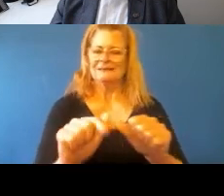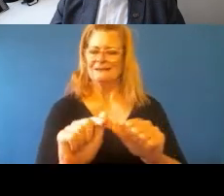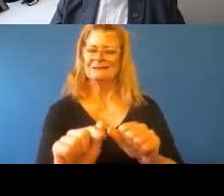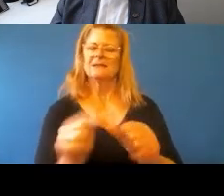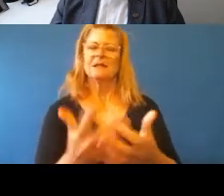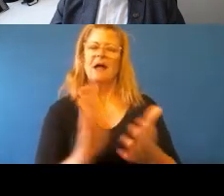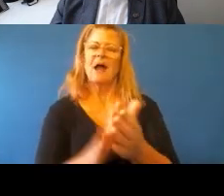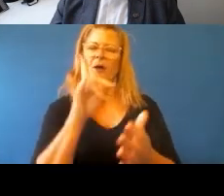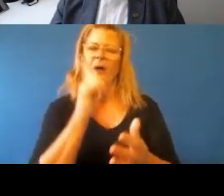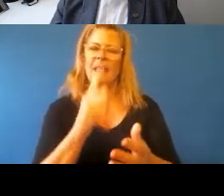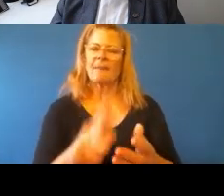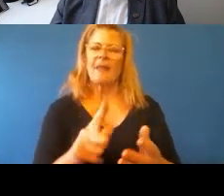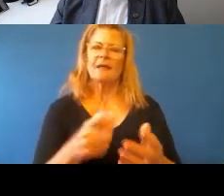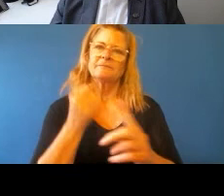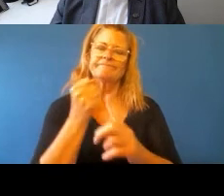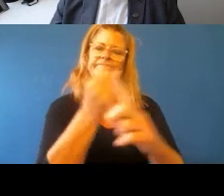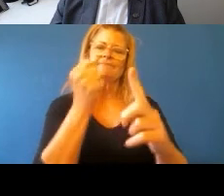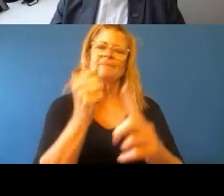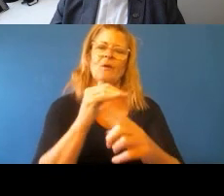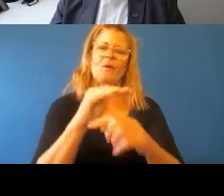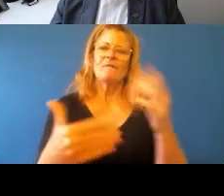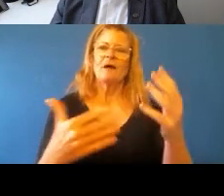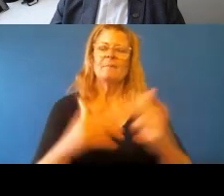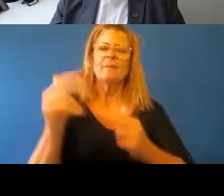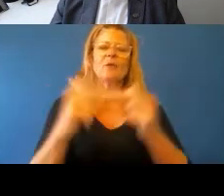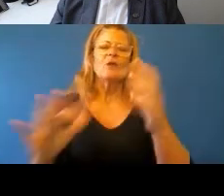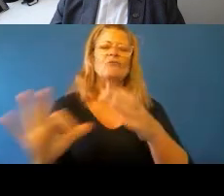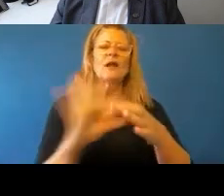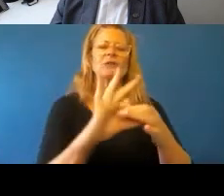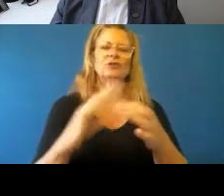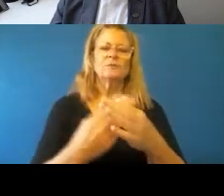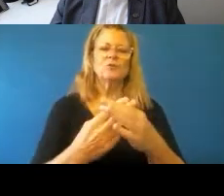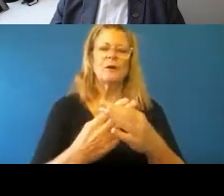with those First Nations groups?